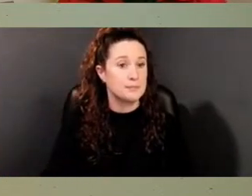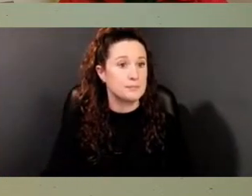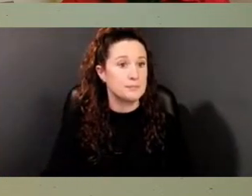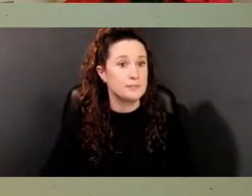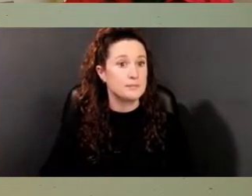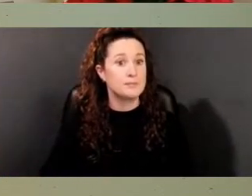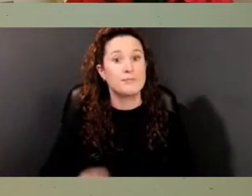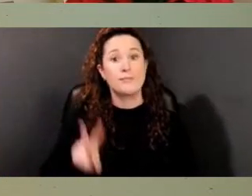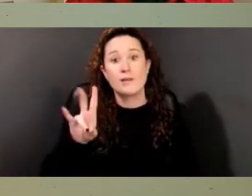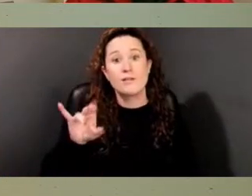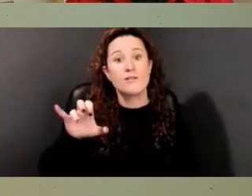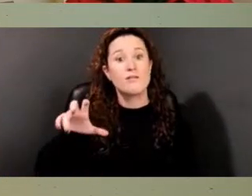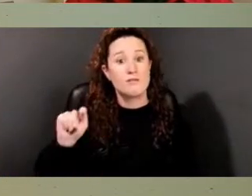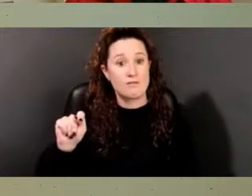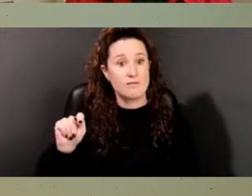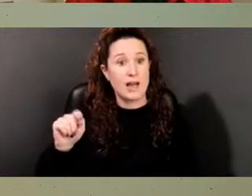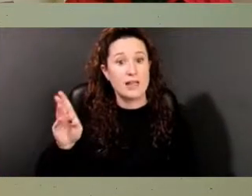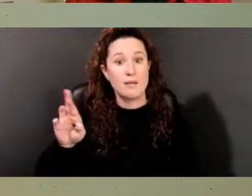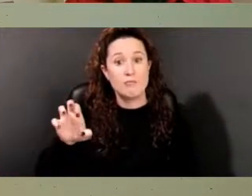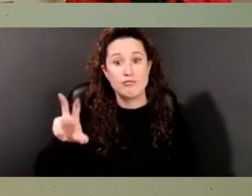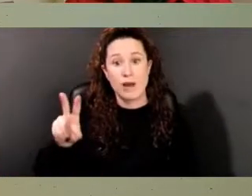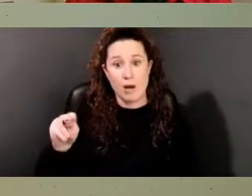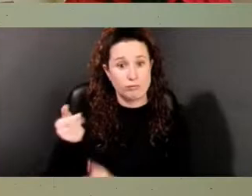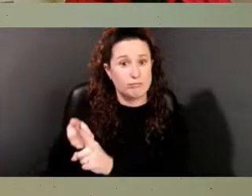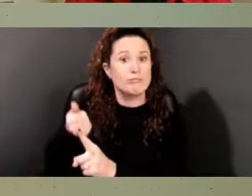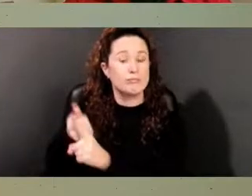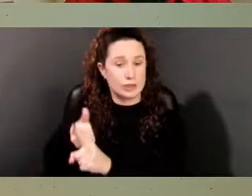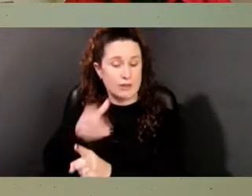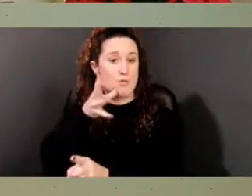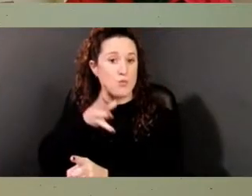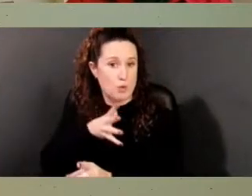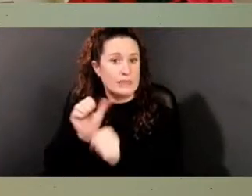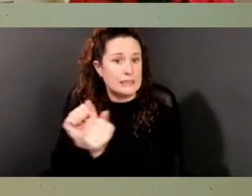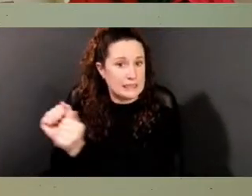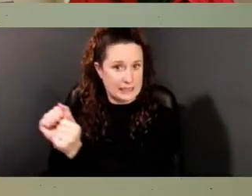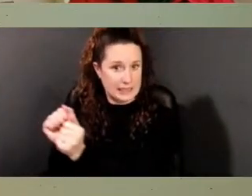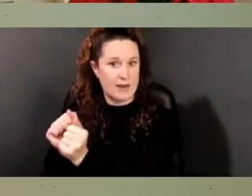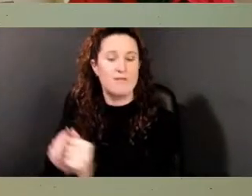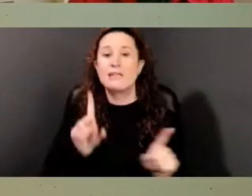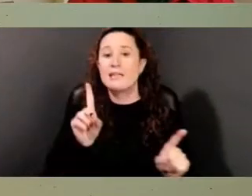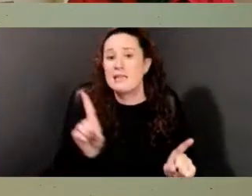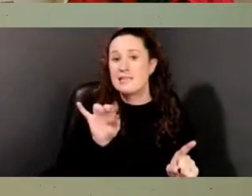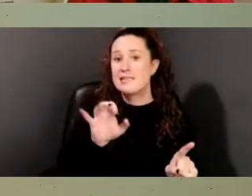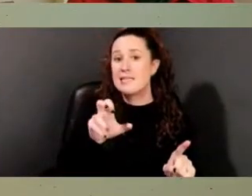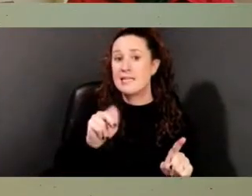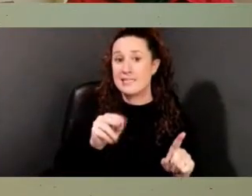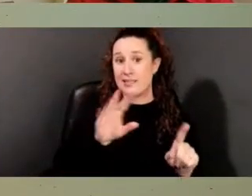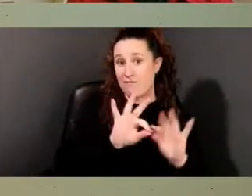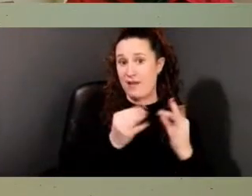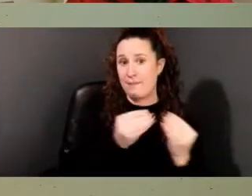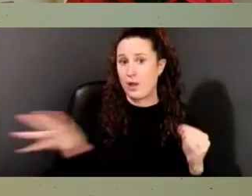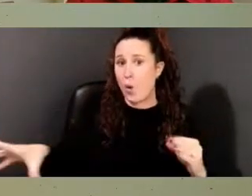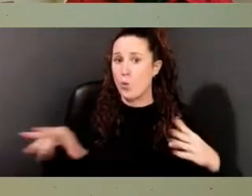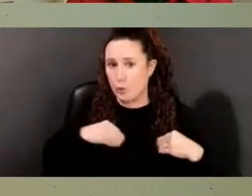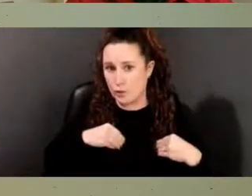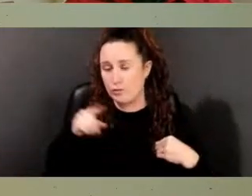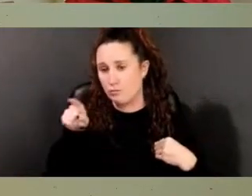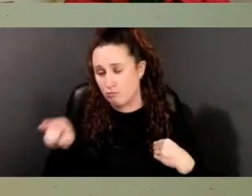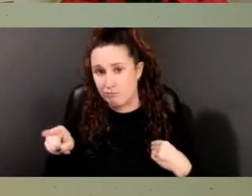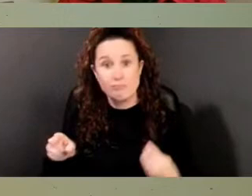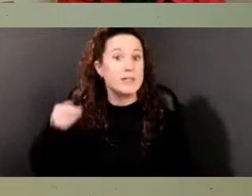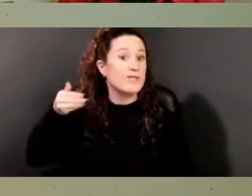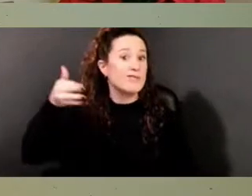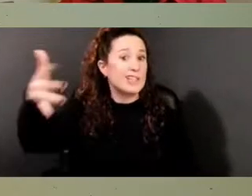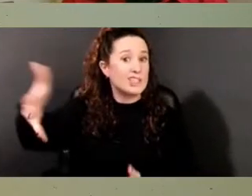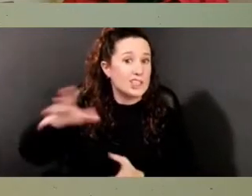Violet Brown was an enslaved woman who was owned by the Dickinson family. And she was eventually freed in